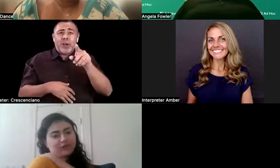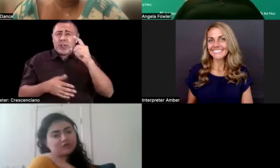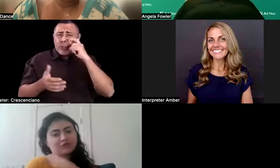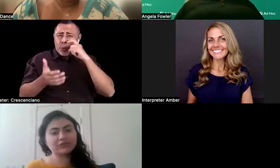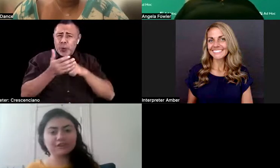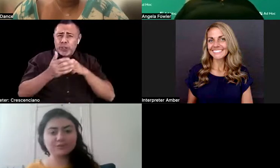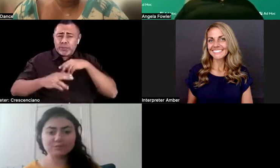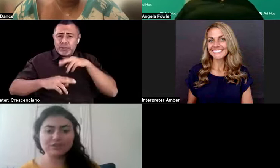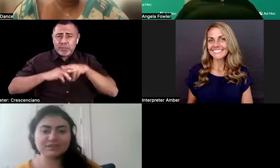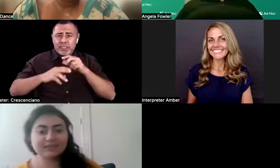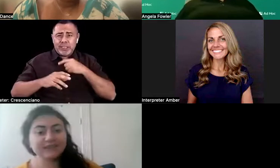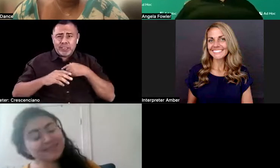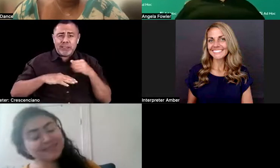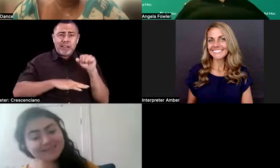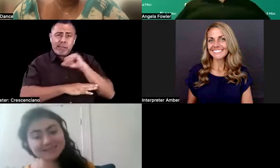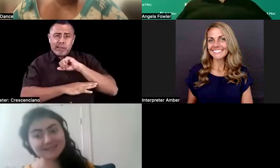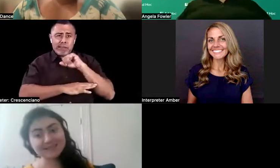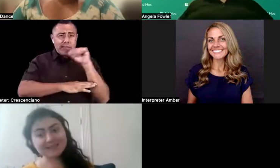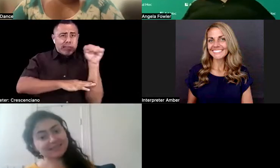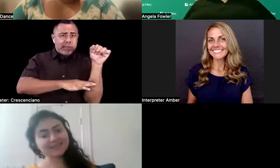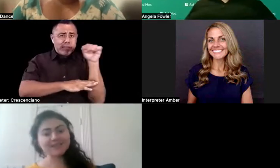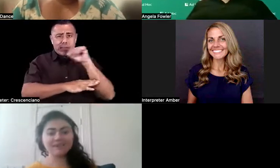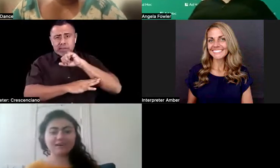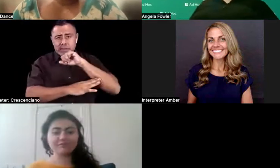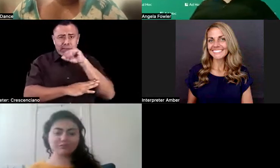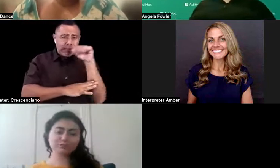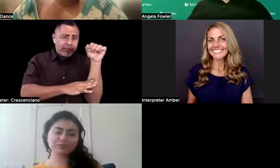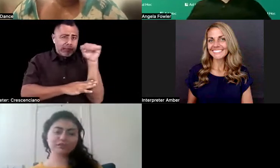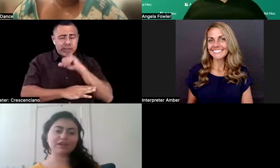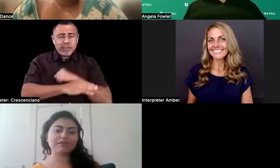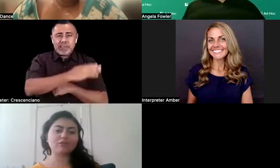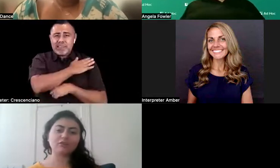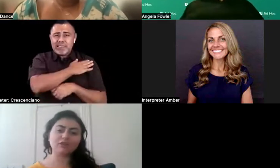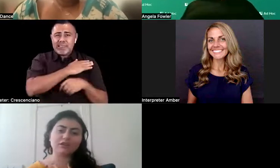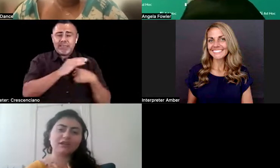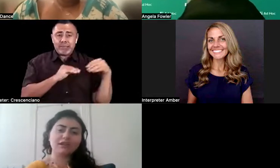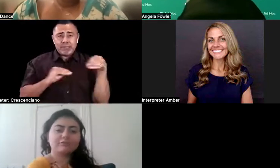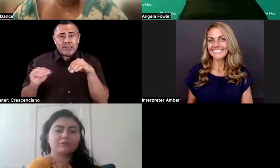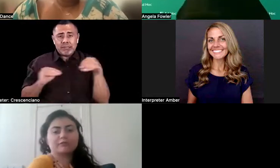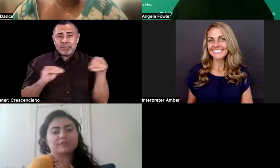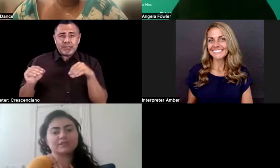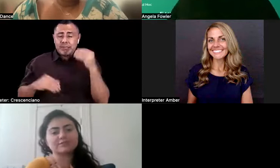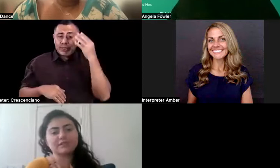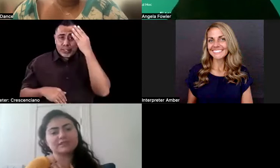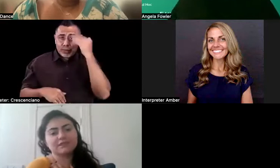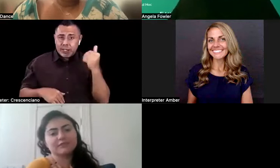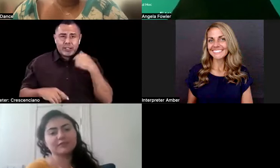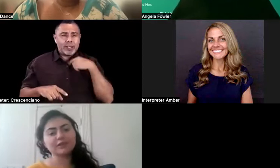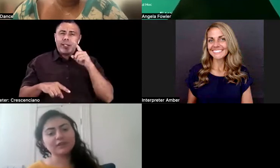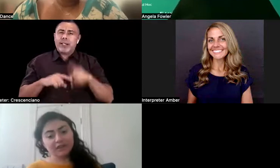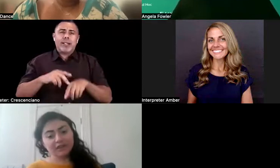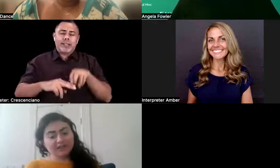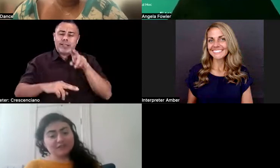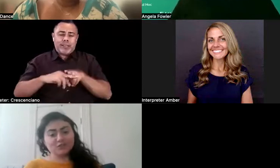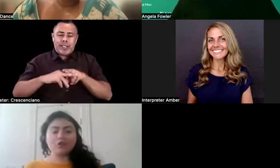500 times because I can't sit comfortably at all. And I have to fix myself